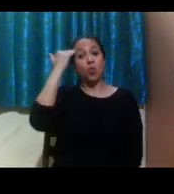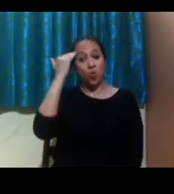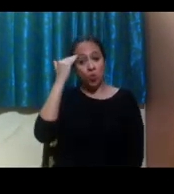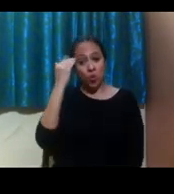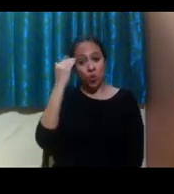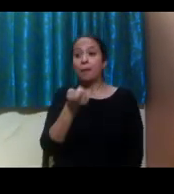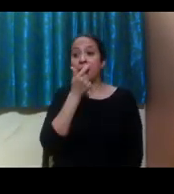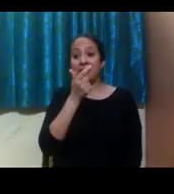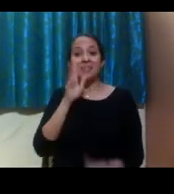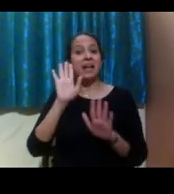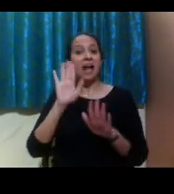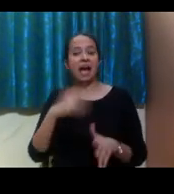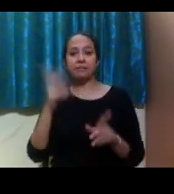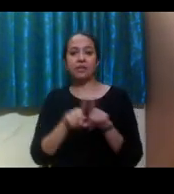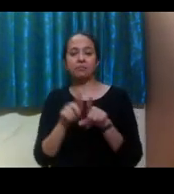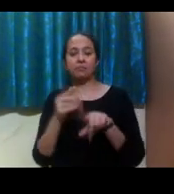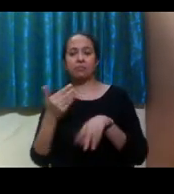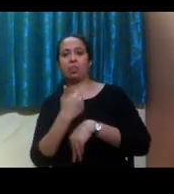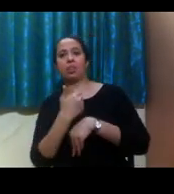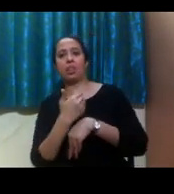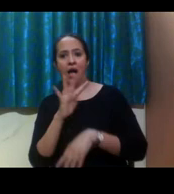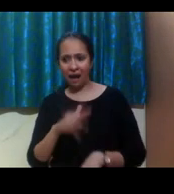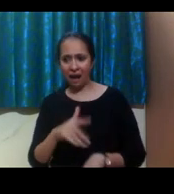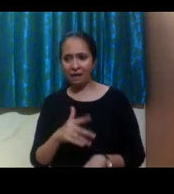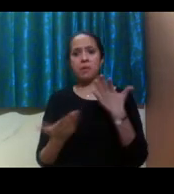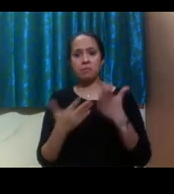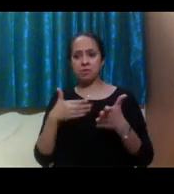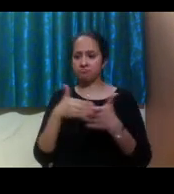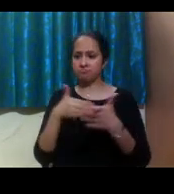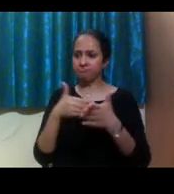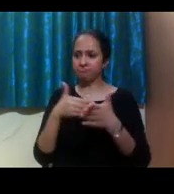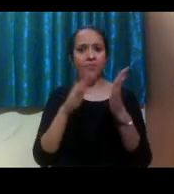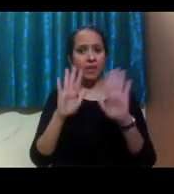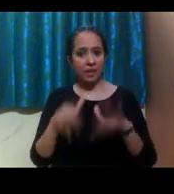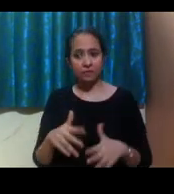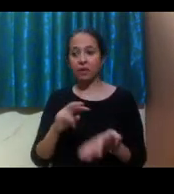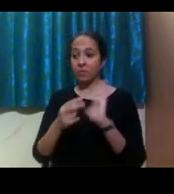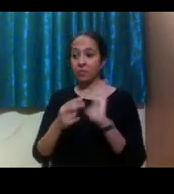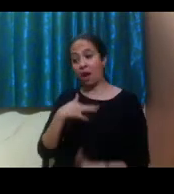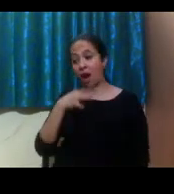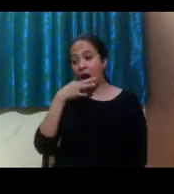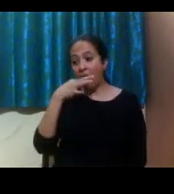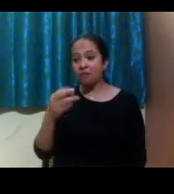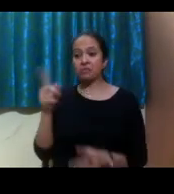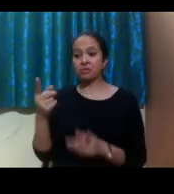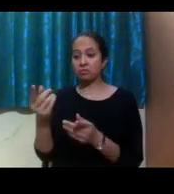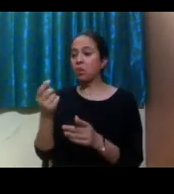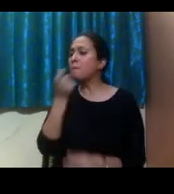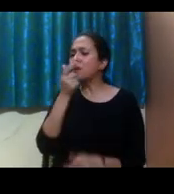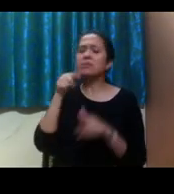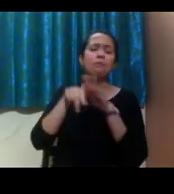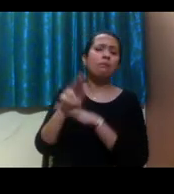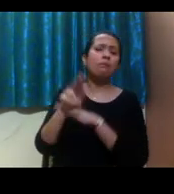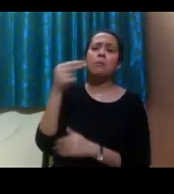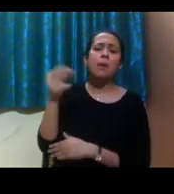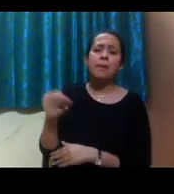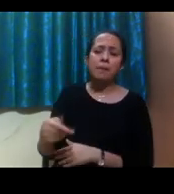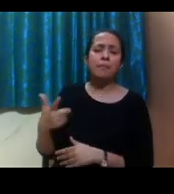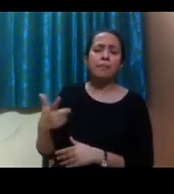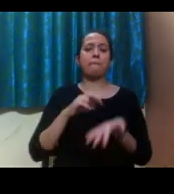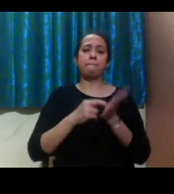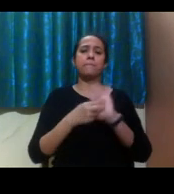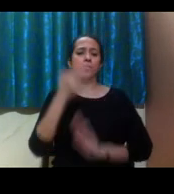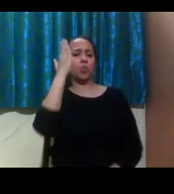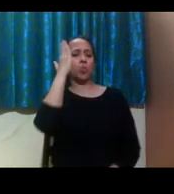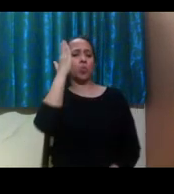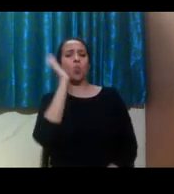side effects that can have create some barriers for you. And so sometimes we might have to provide accommodations because of the medications you take and that's totally